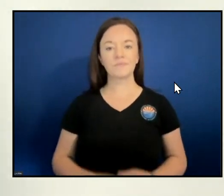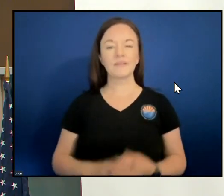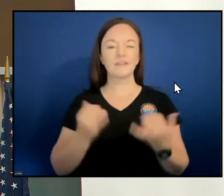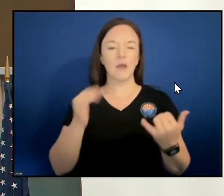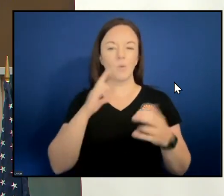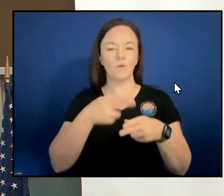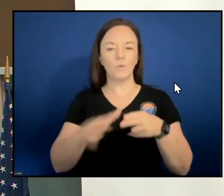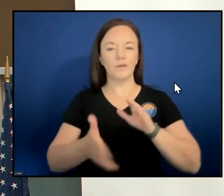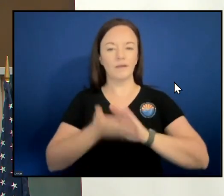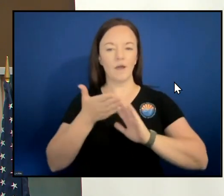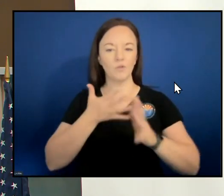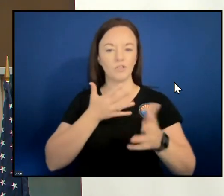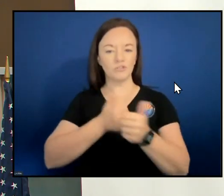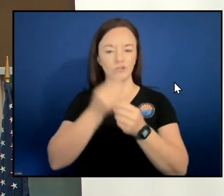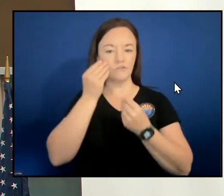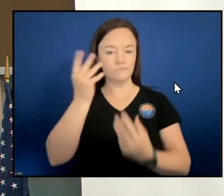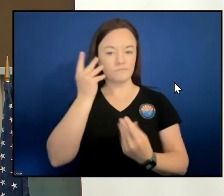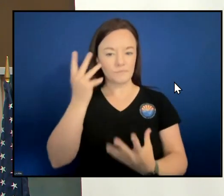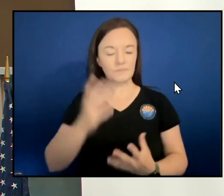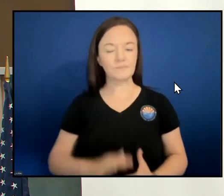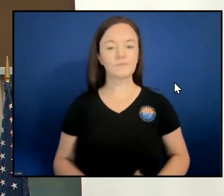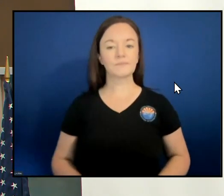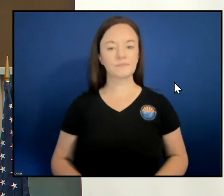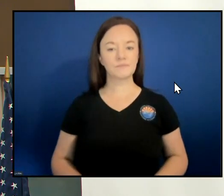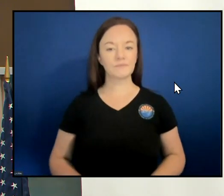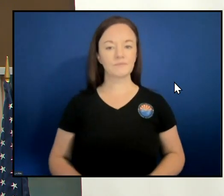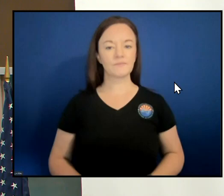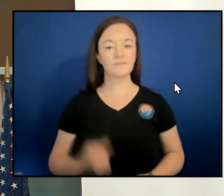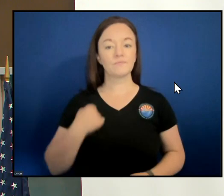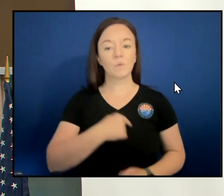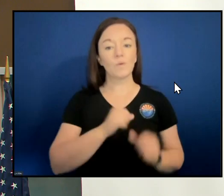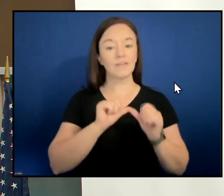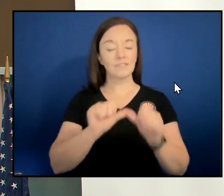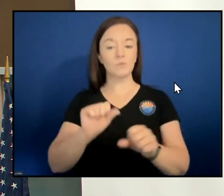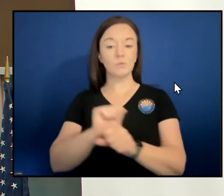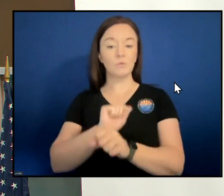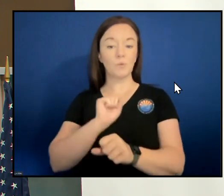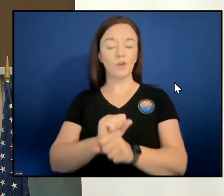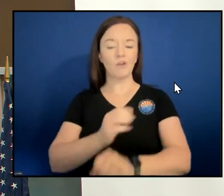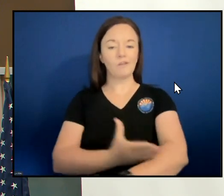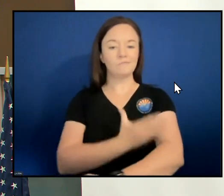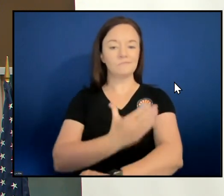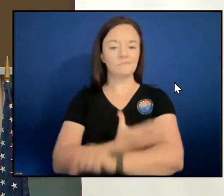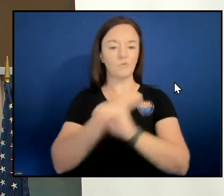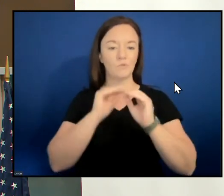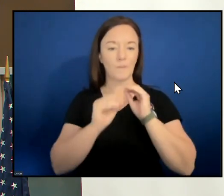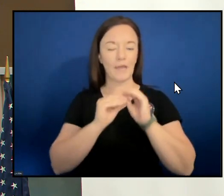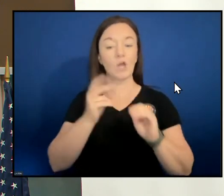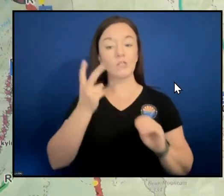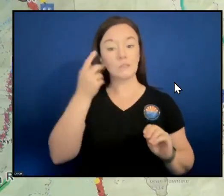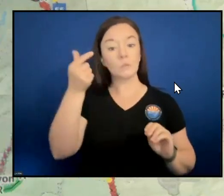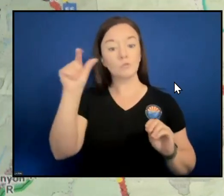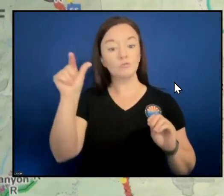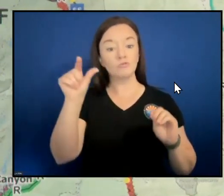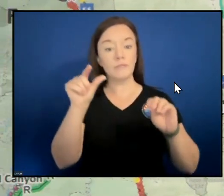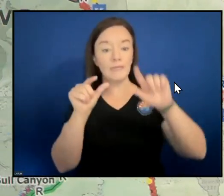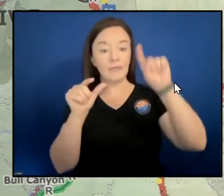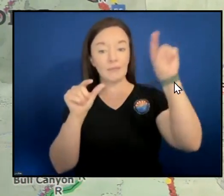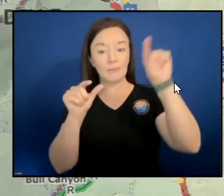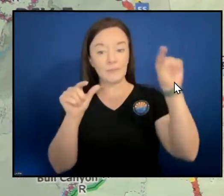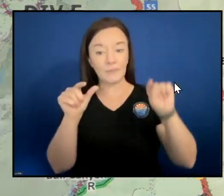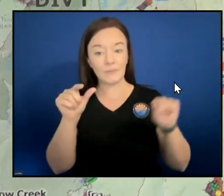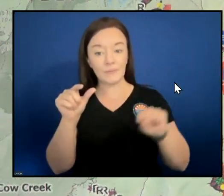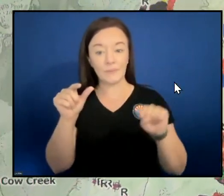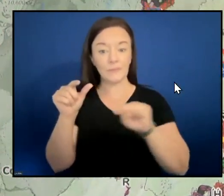update. We continue working on repair. You can see the green lines in all of this country. We